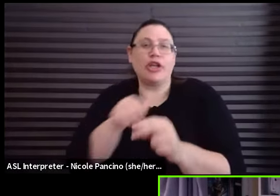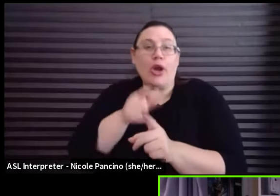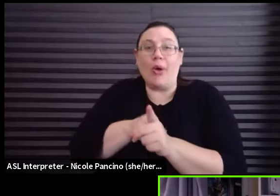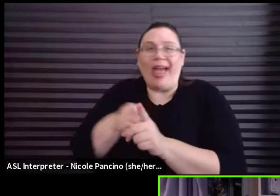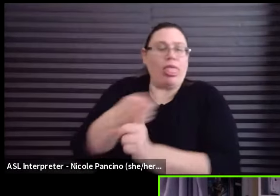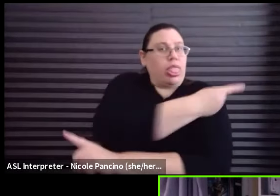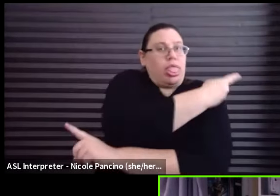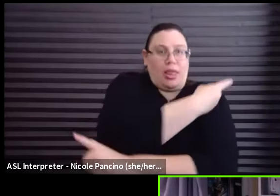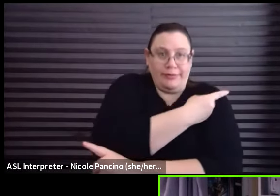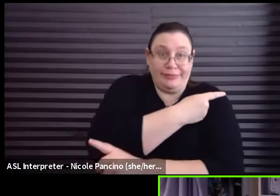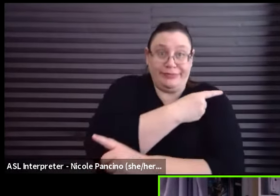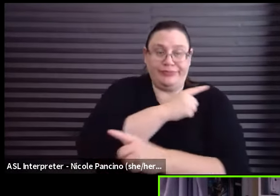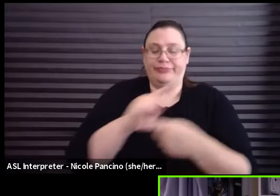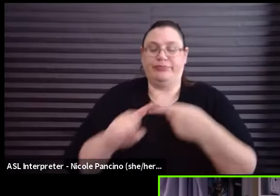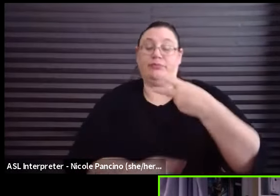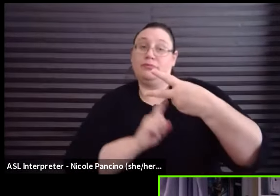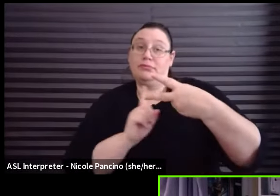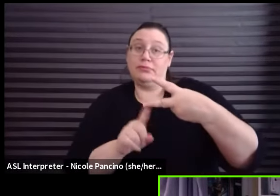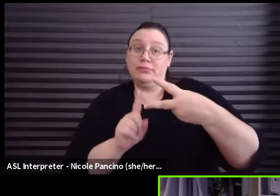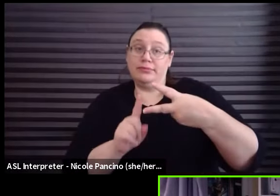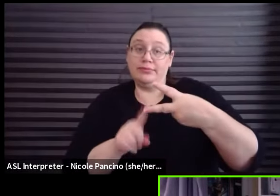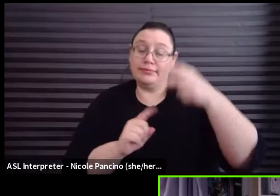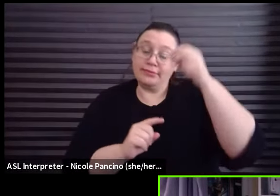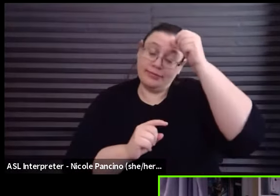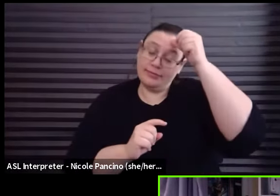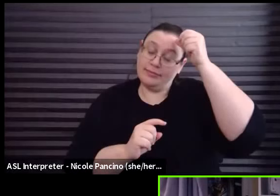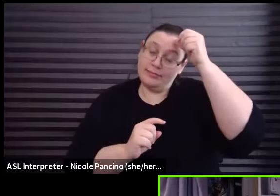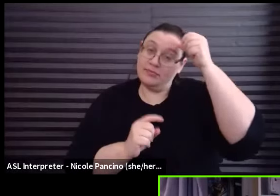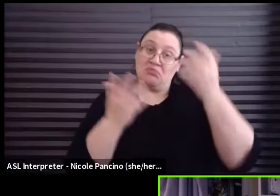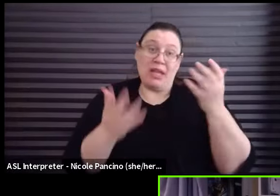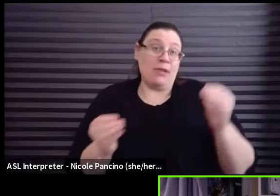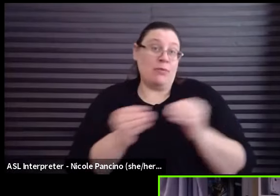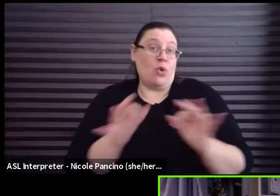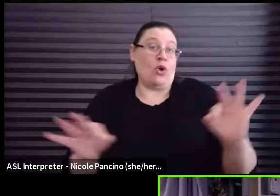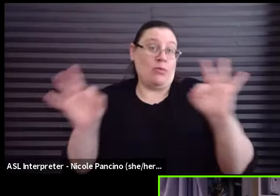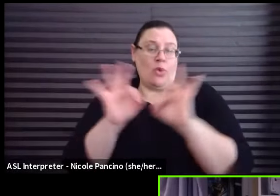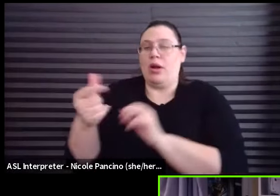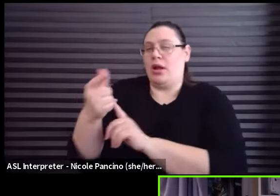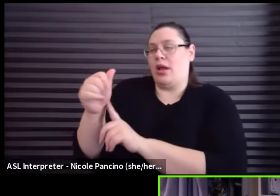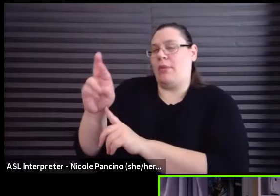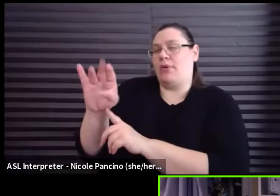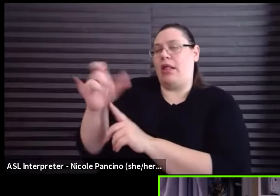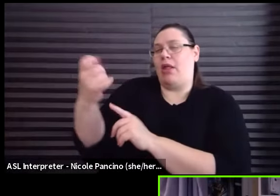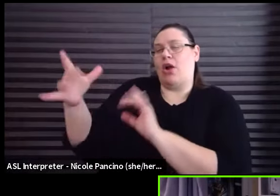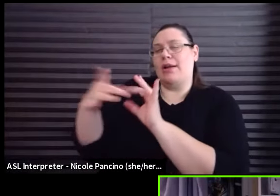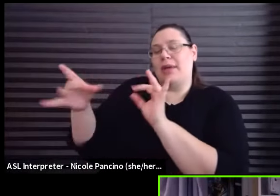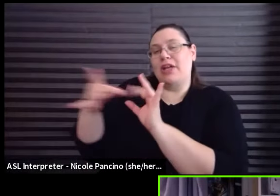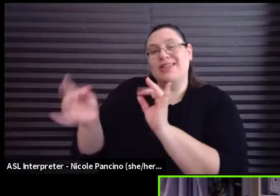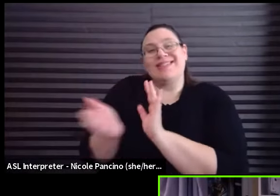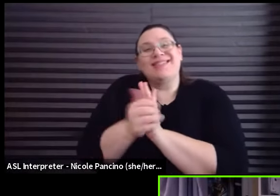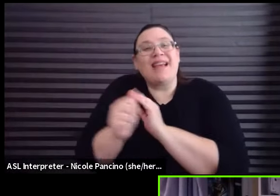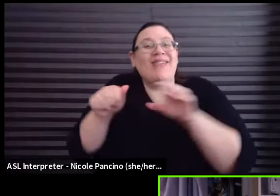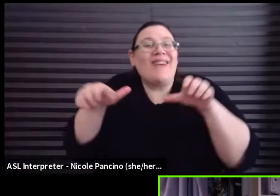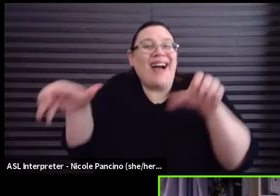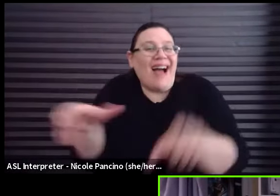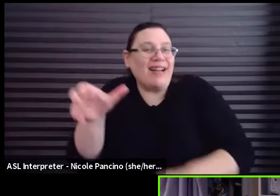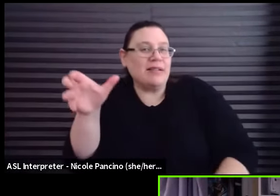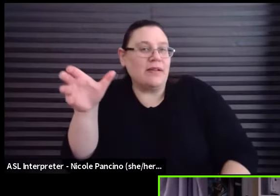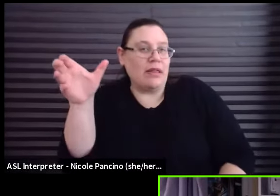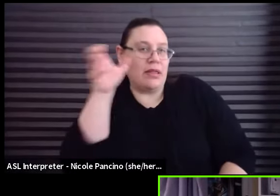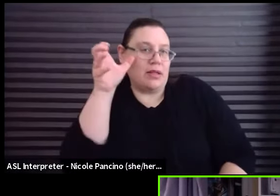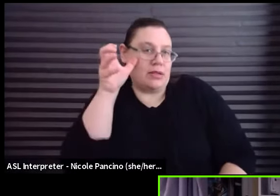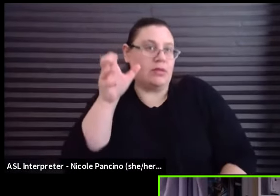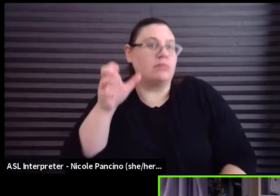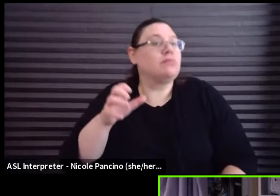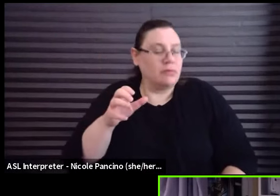And then the other thing I think that's even maybe more important that Gabrielle already mentioned is the skill of active listening. You will get that in